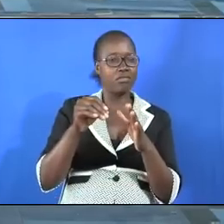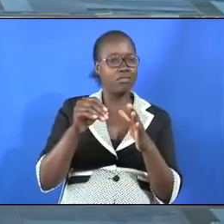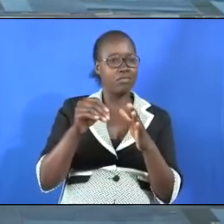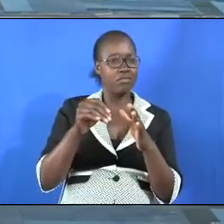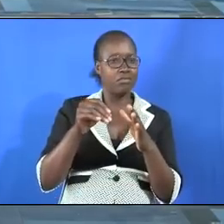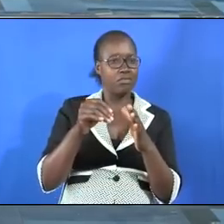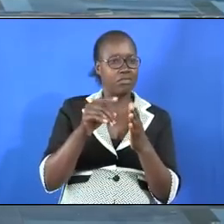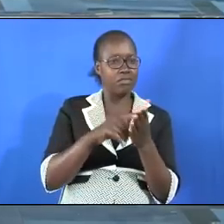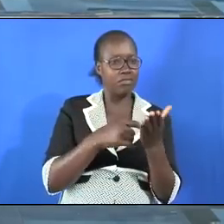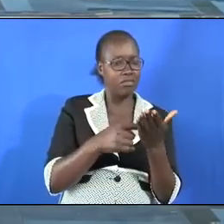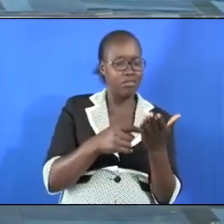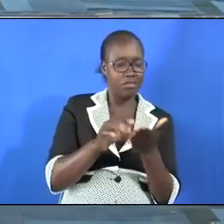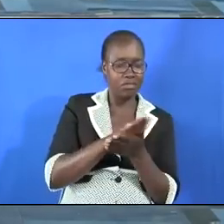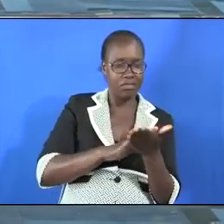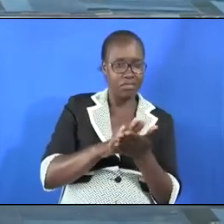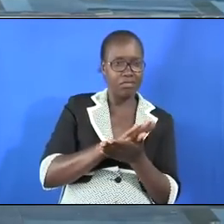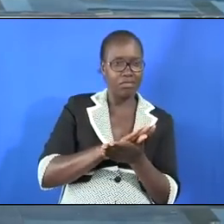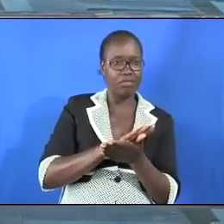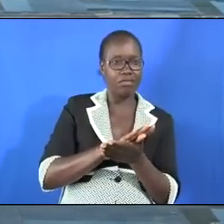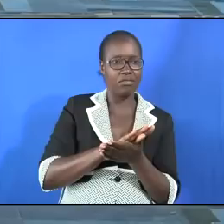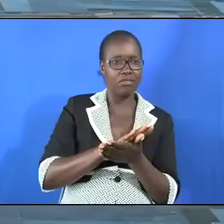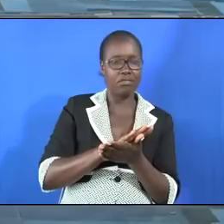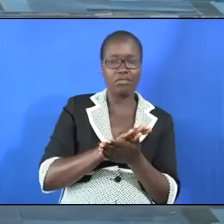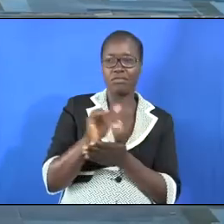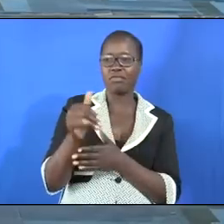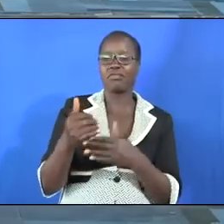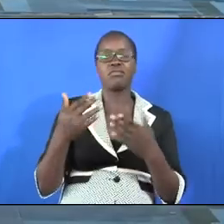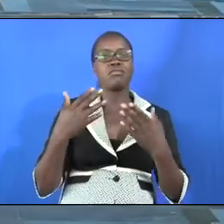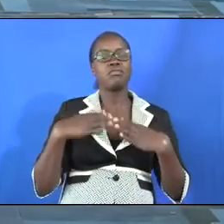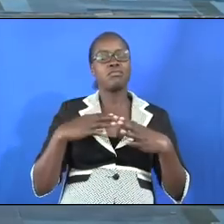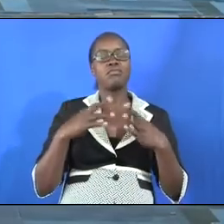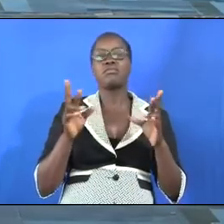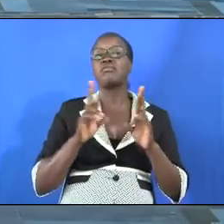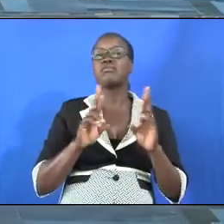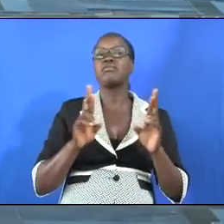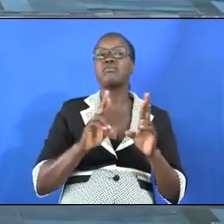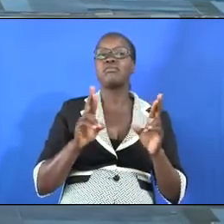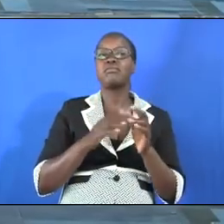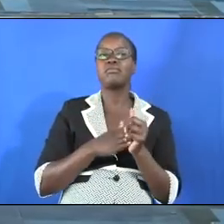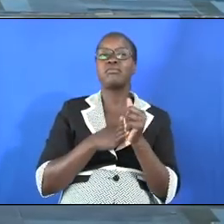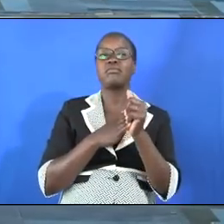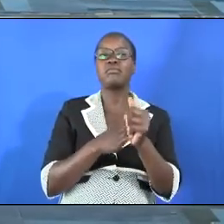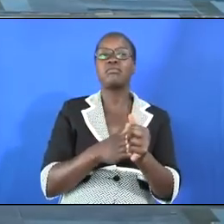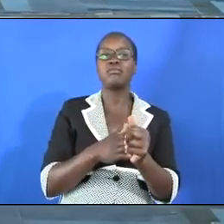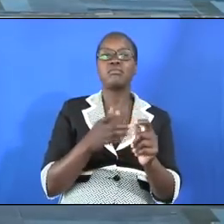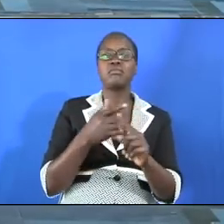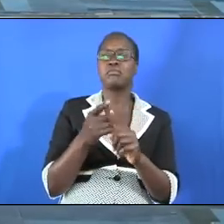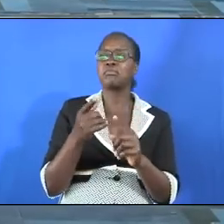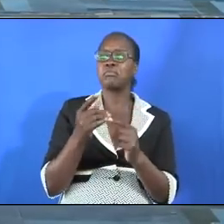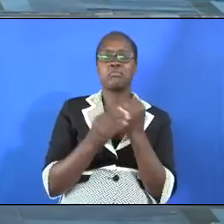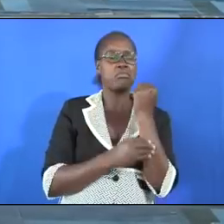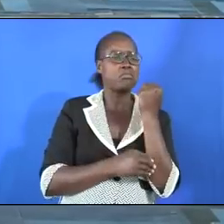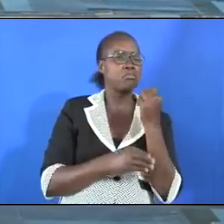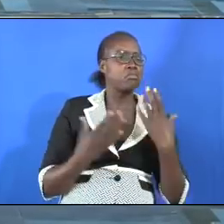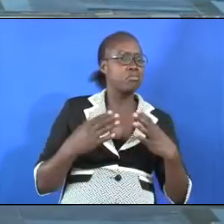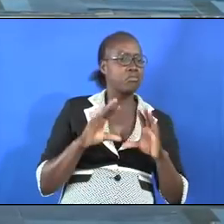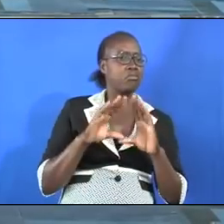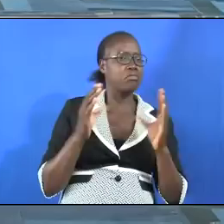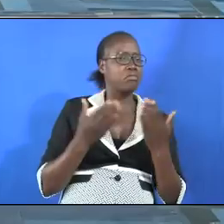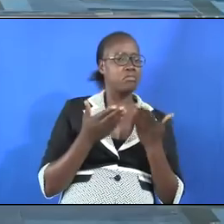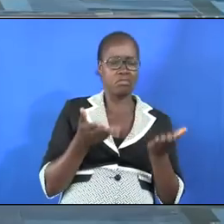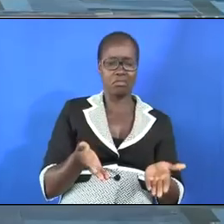and who will be established are just people who are willing to be guided by nobodies of this world